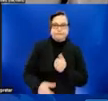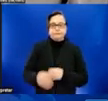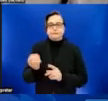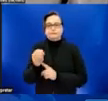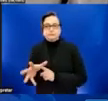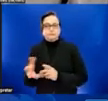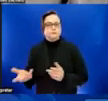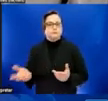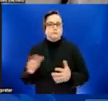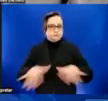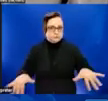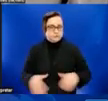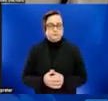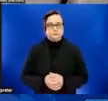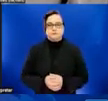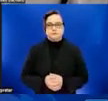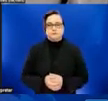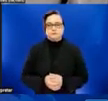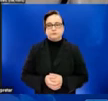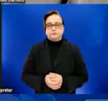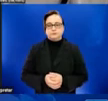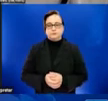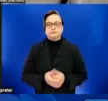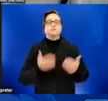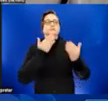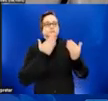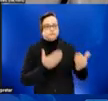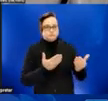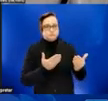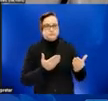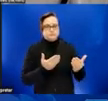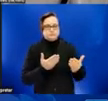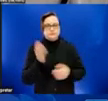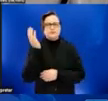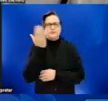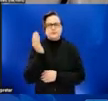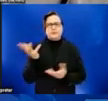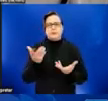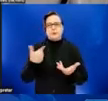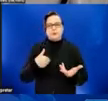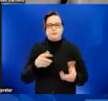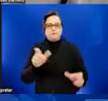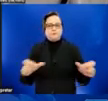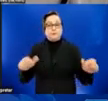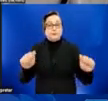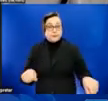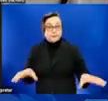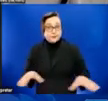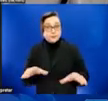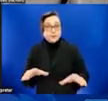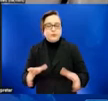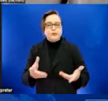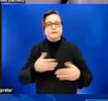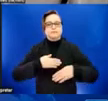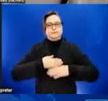Thank you very much. So it sounds like what people can do is to take the precautions